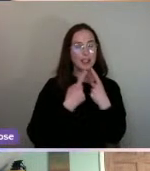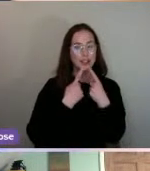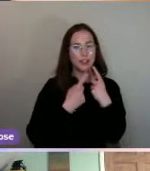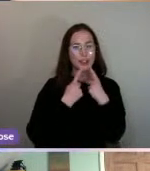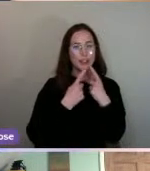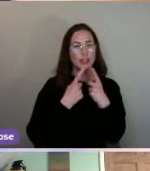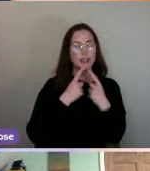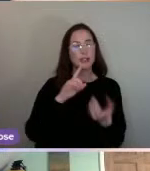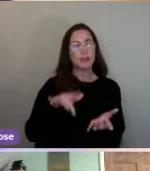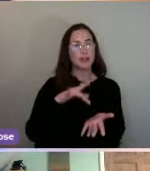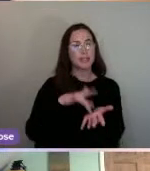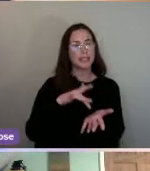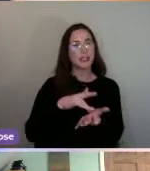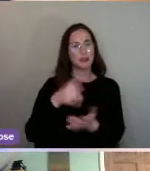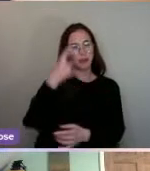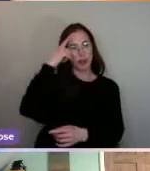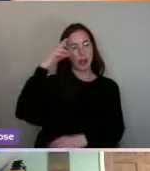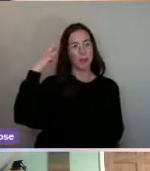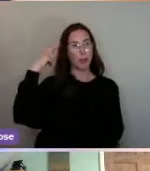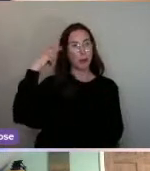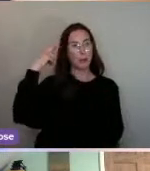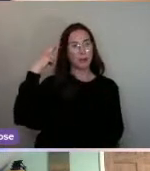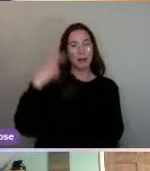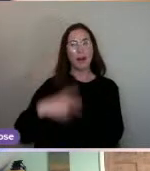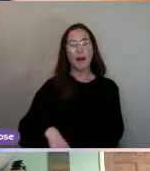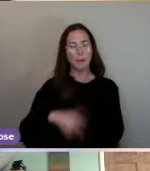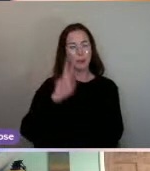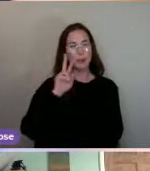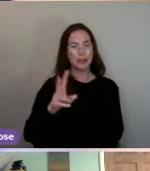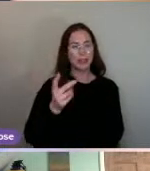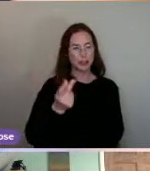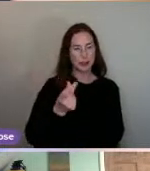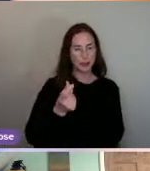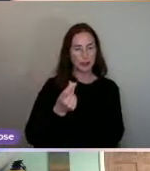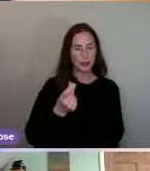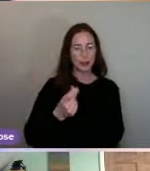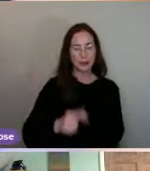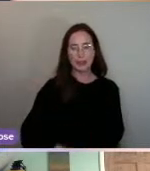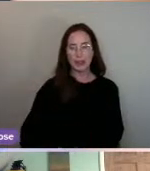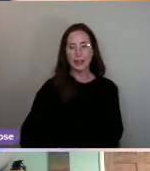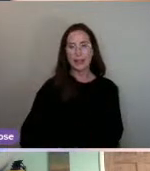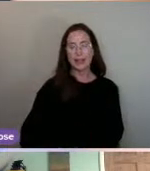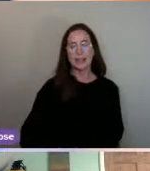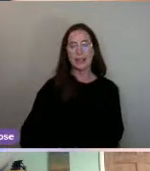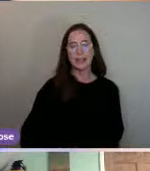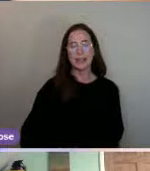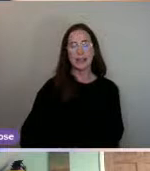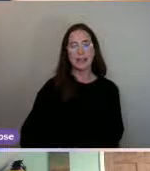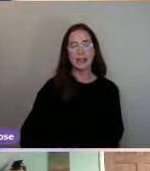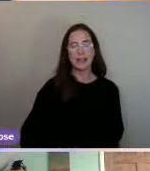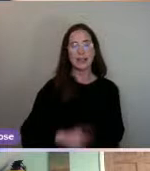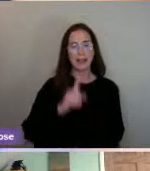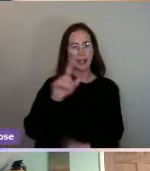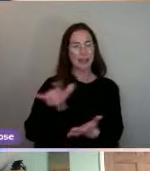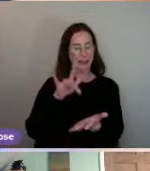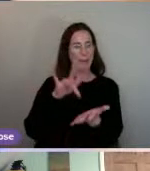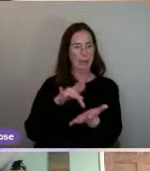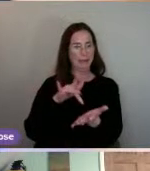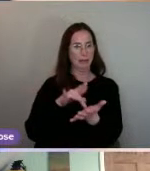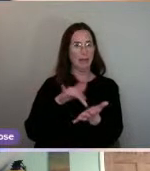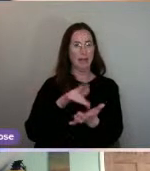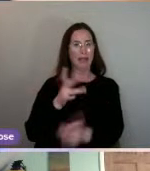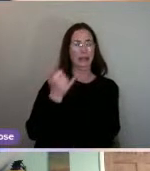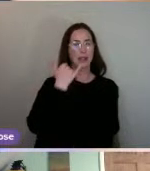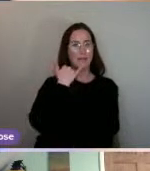central processor, which you'll see in a moment. The self, part you'll read, I suppose, is in the middle, and he's on the